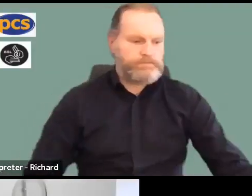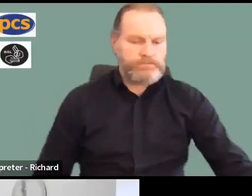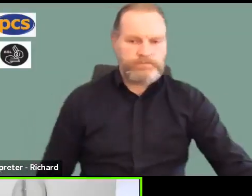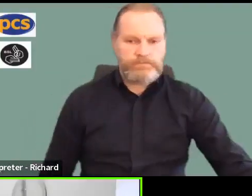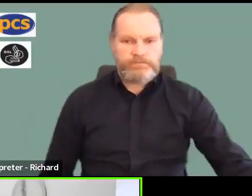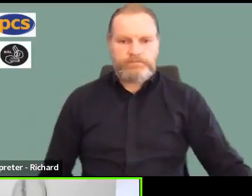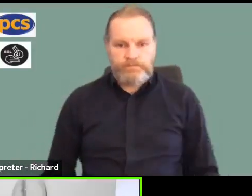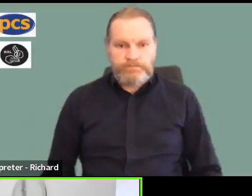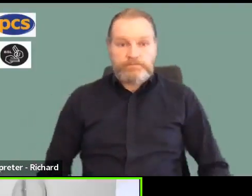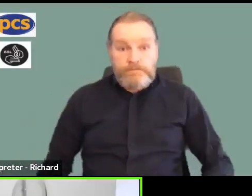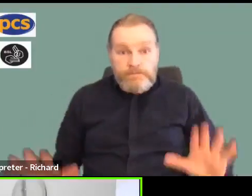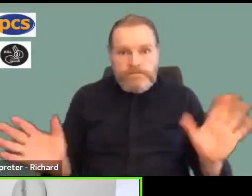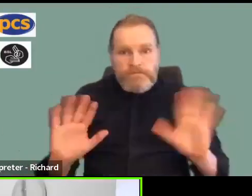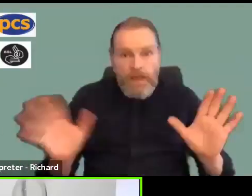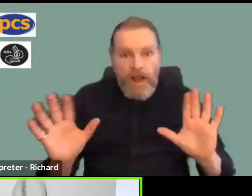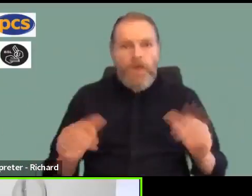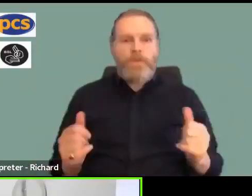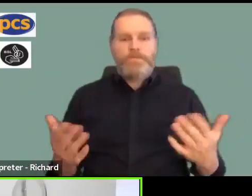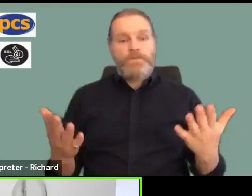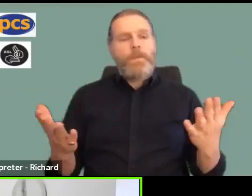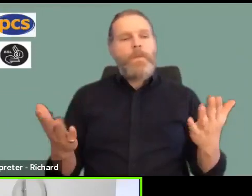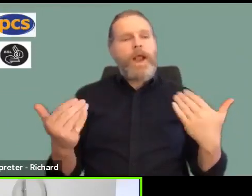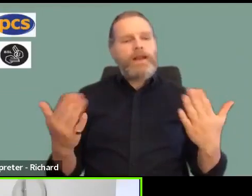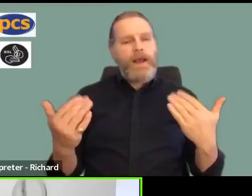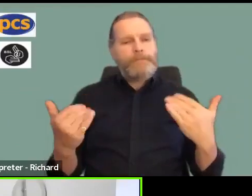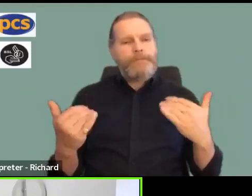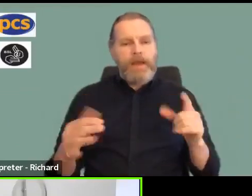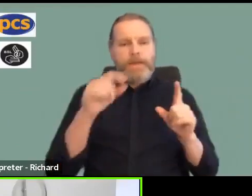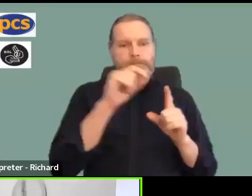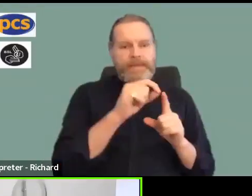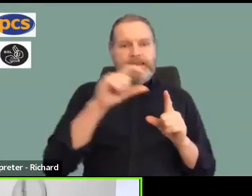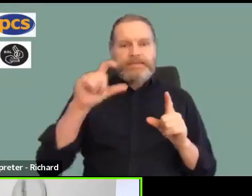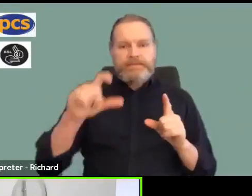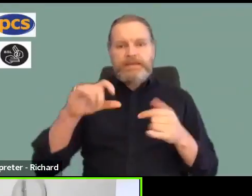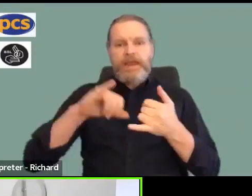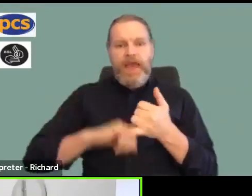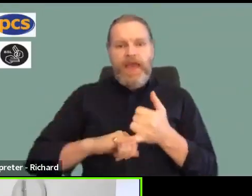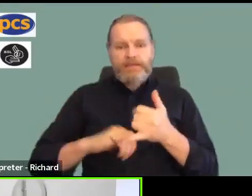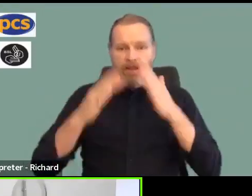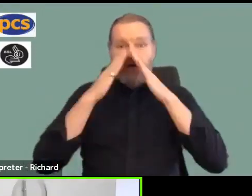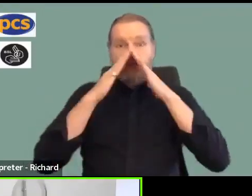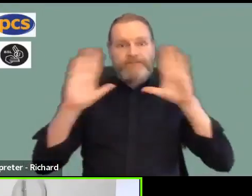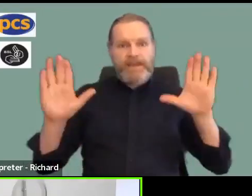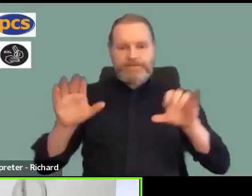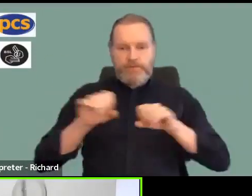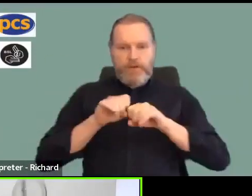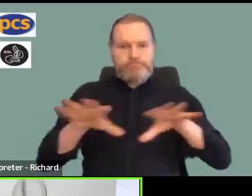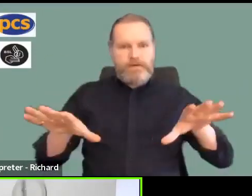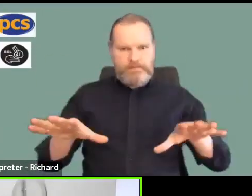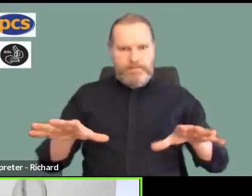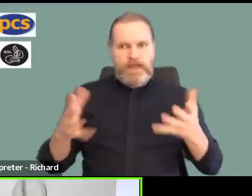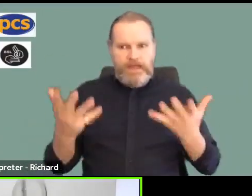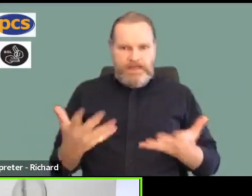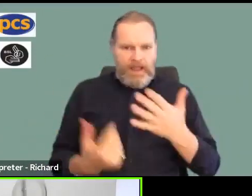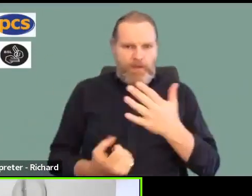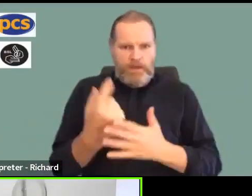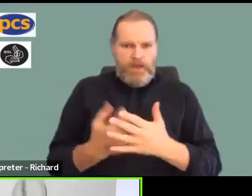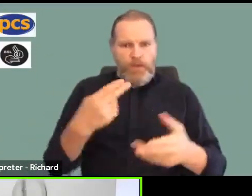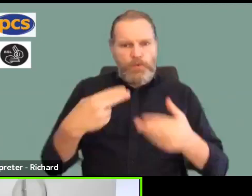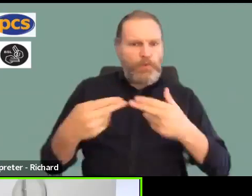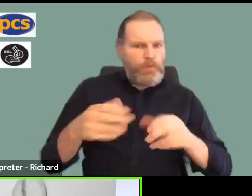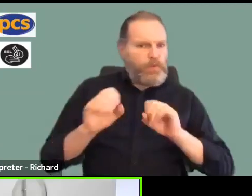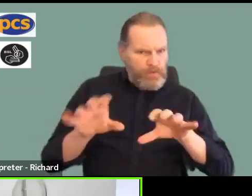Hello and welcome to our PCS Facebook Live event. A very warm welcome to everybody who's joining us